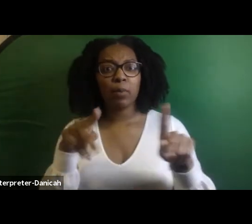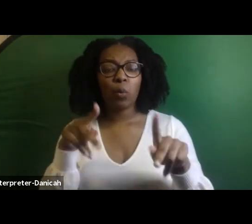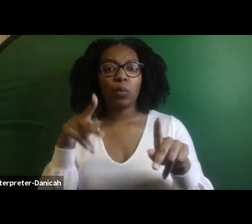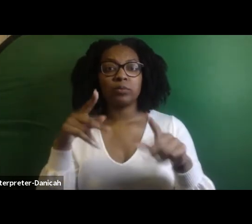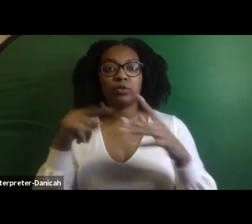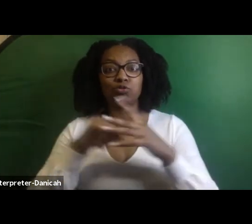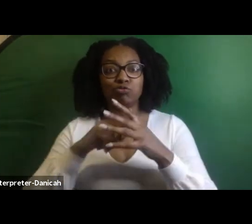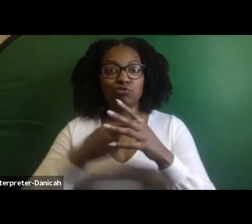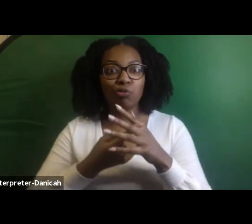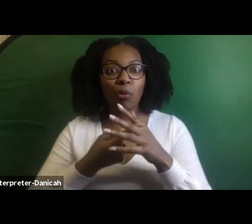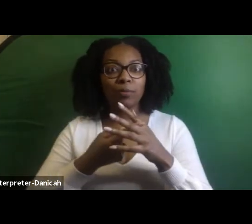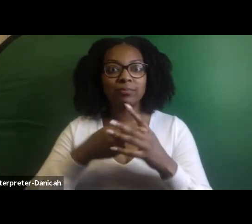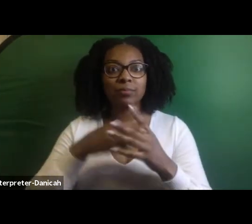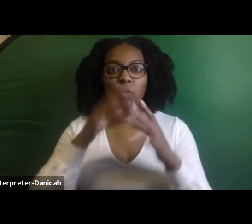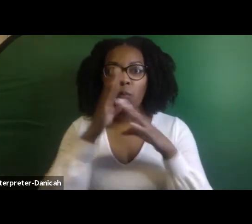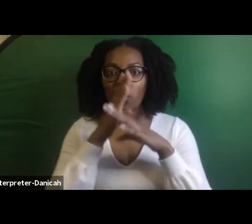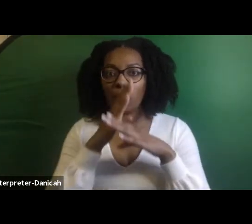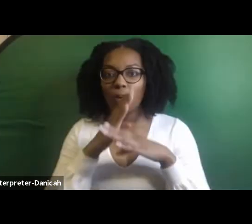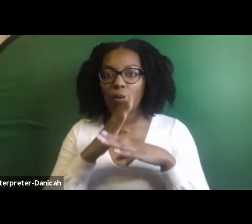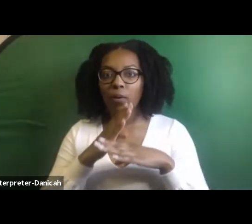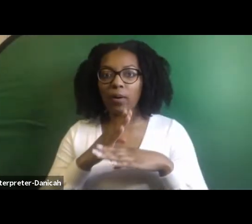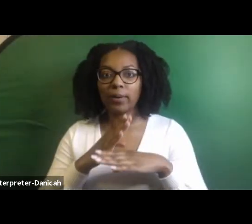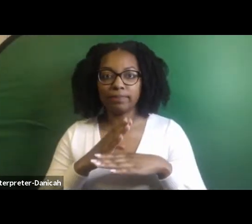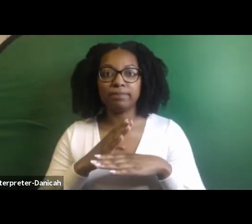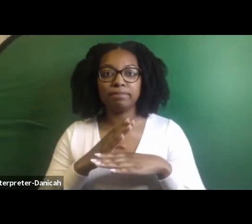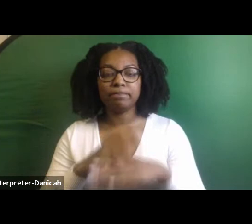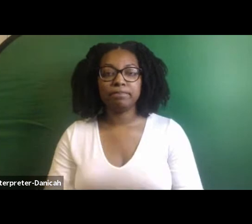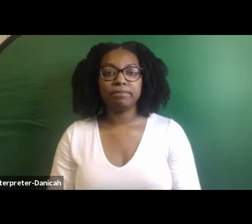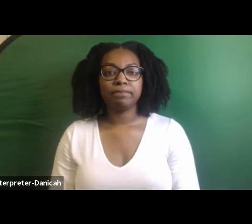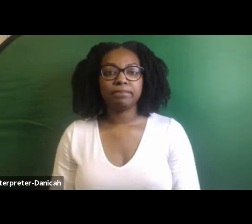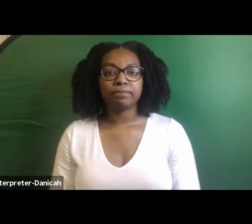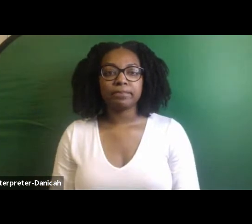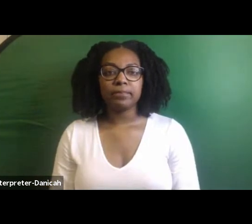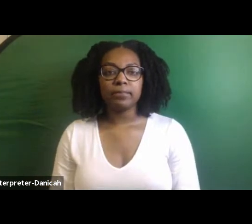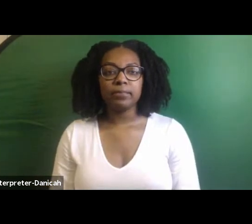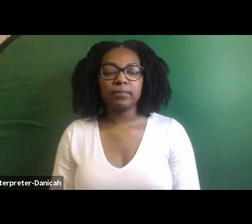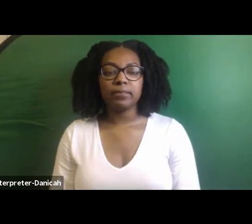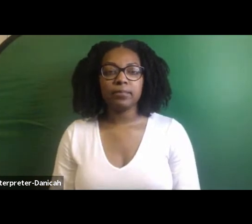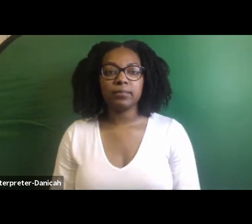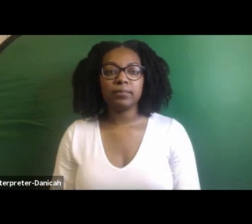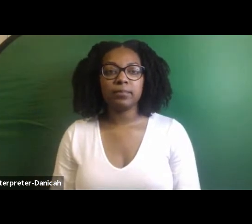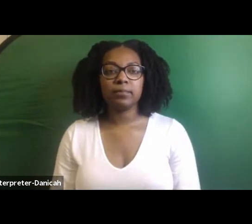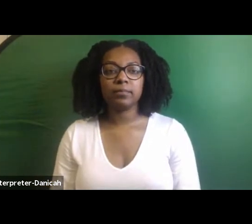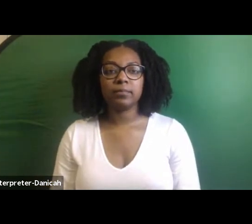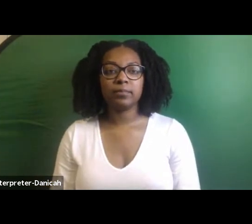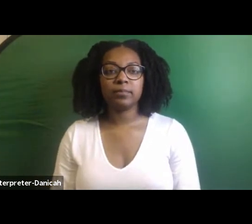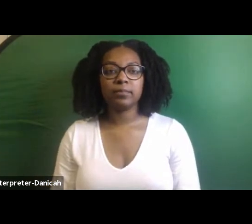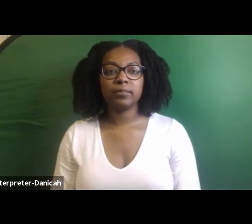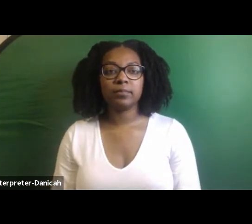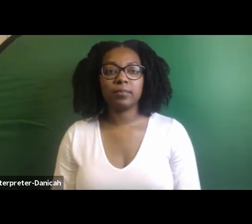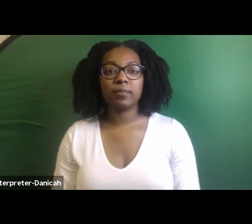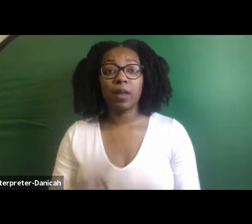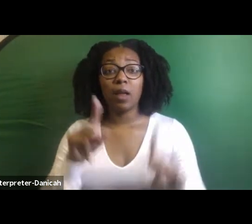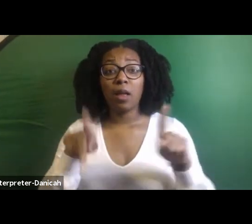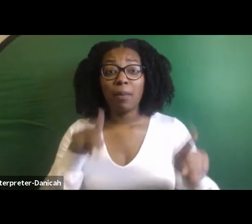speak that much. Um, it was, uh, a little bit in the air, like we don't want to make people feel guilty of our past and